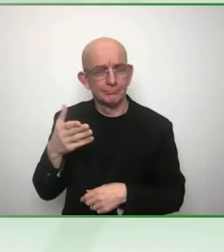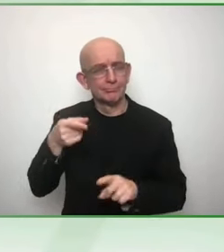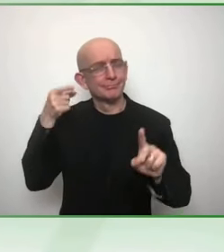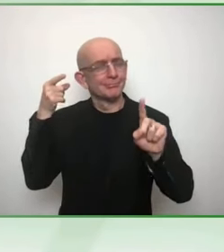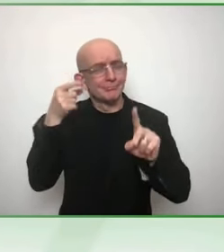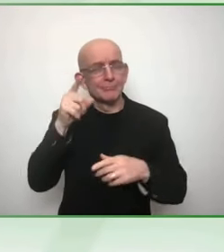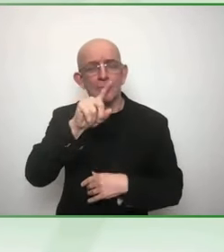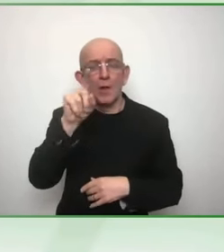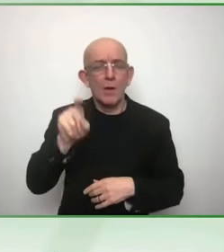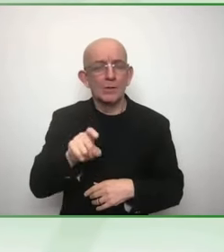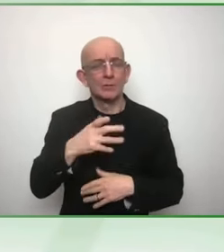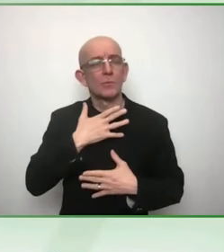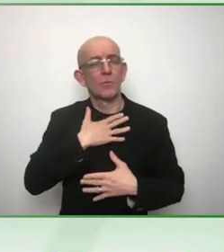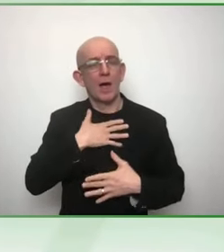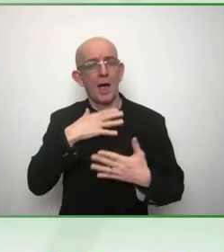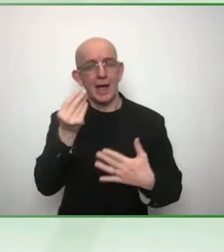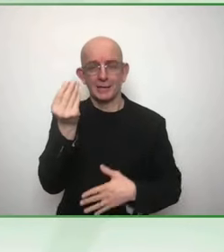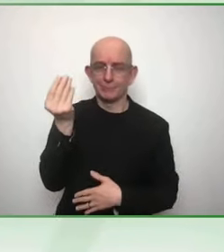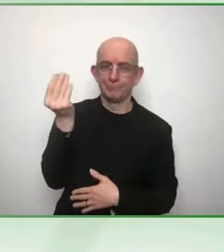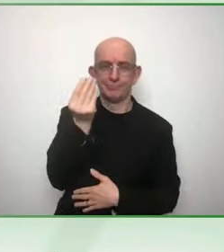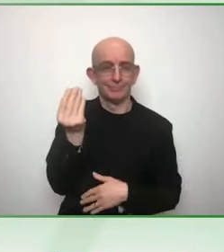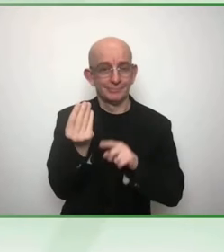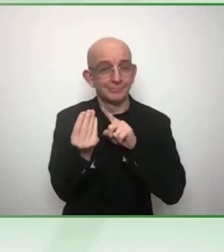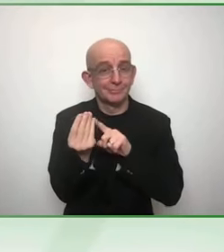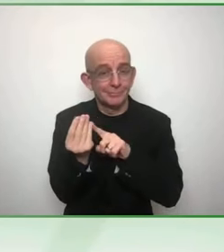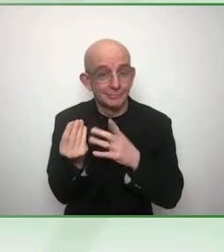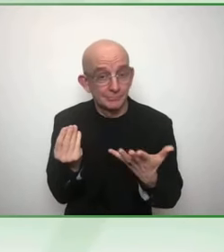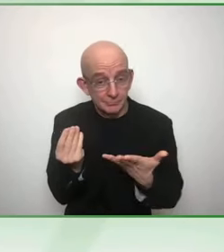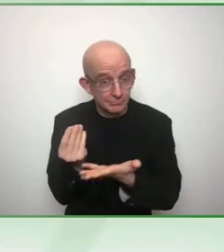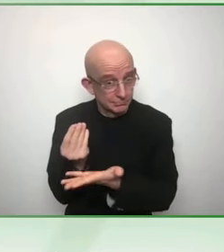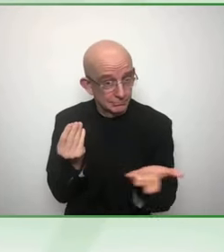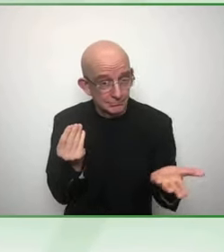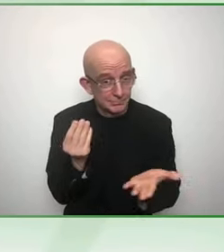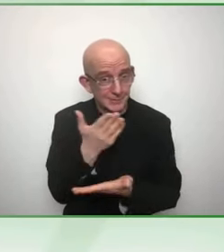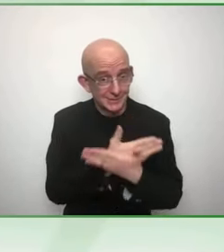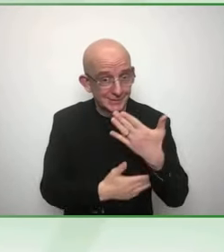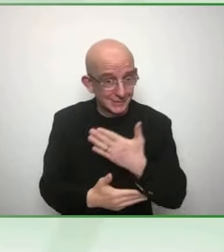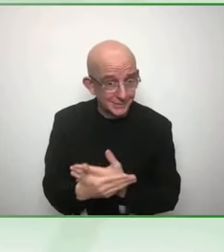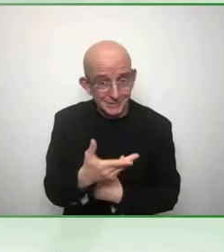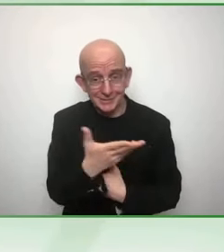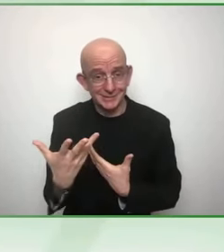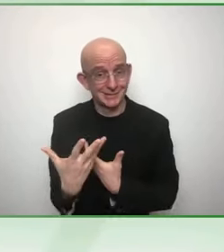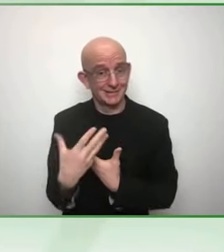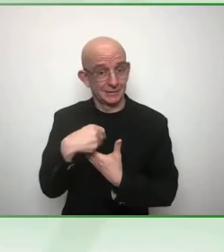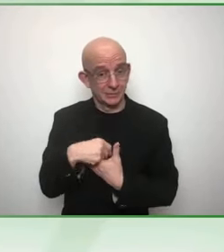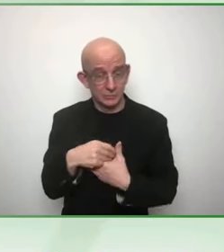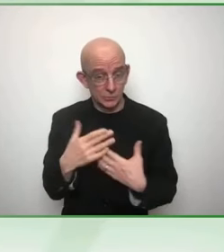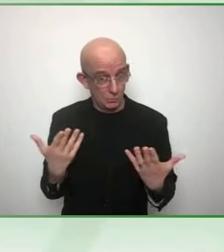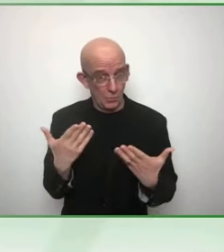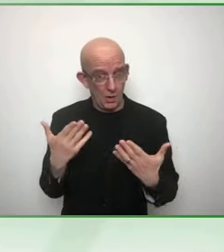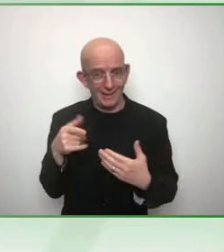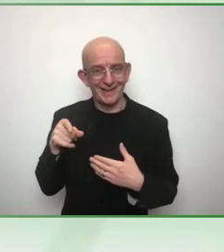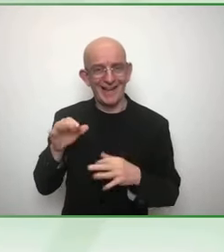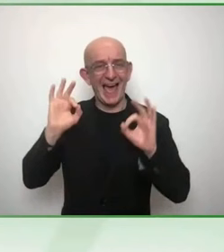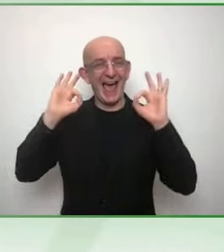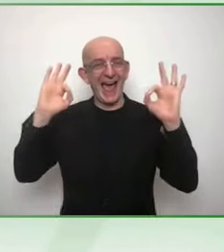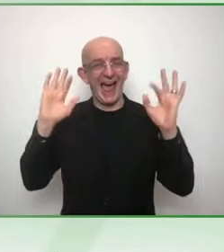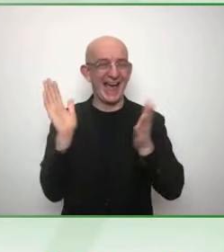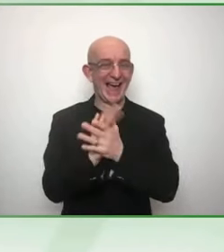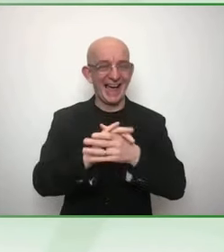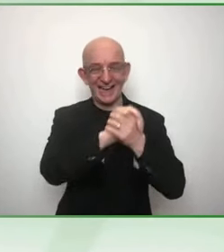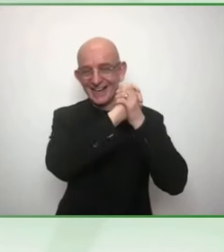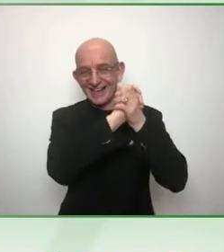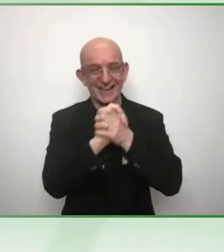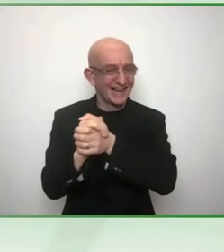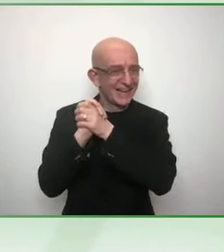SDGs are achieved? And so as we are going through our presentations here over the next few minutes, I would ask all of you to keep that question in mind